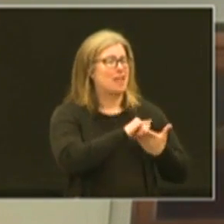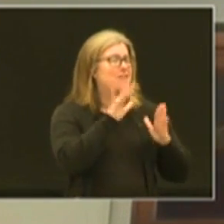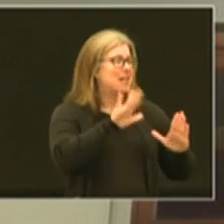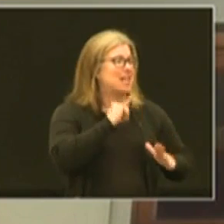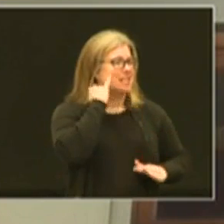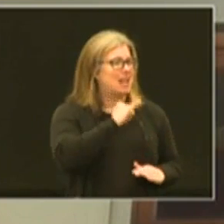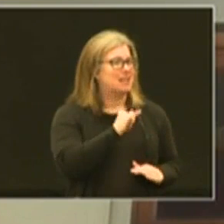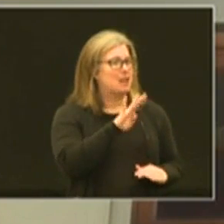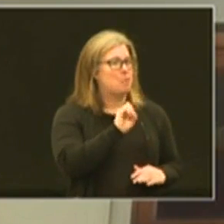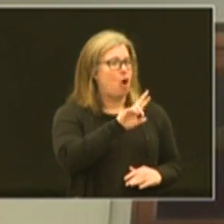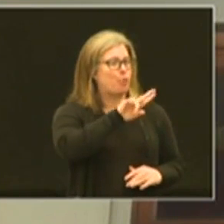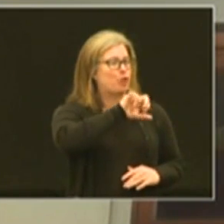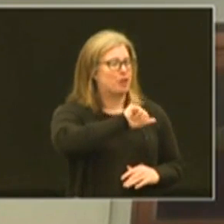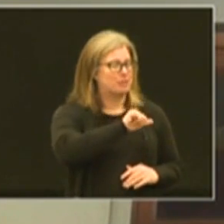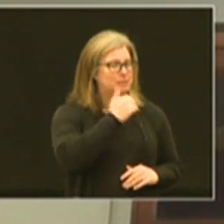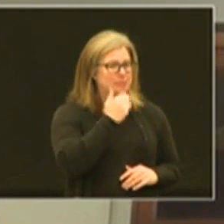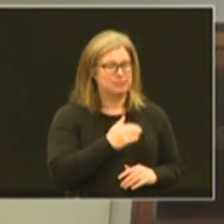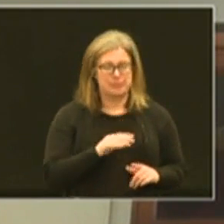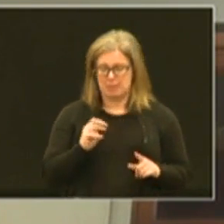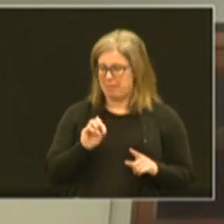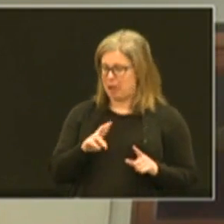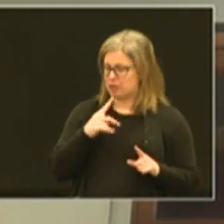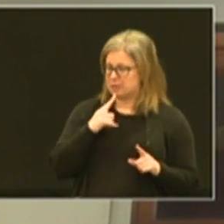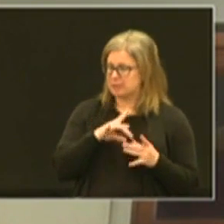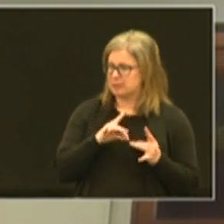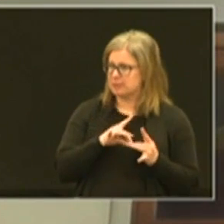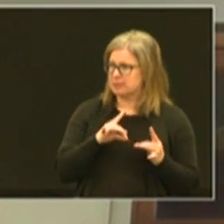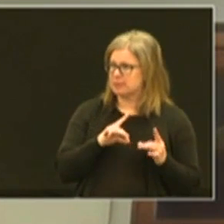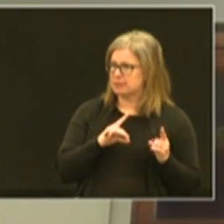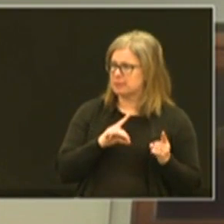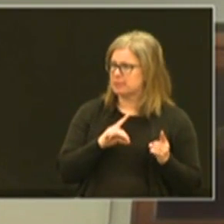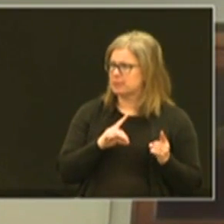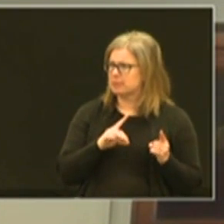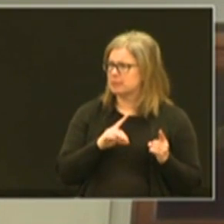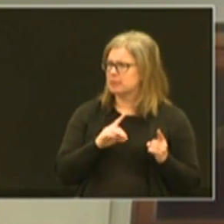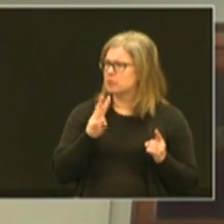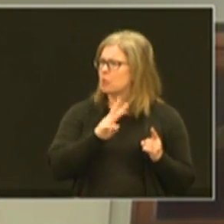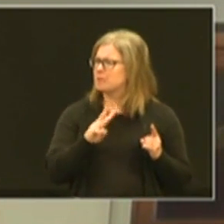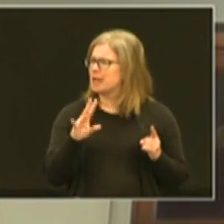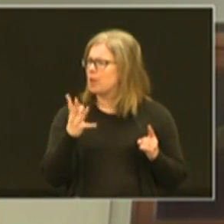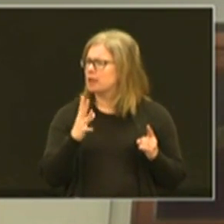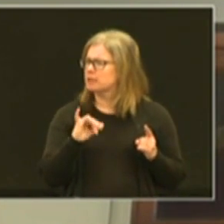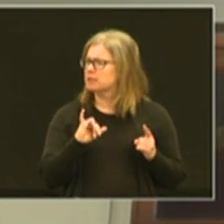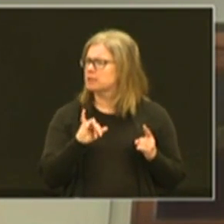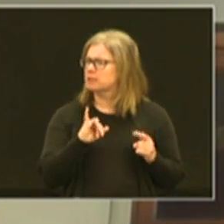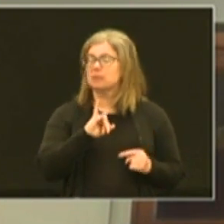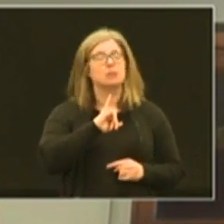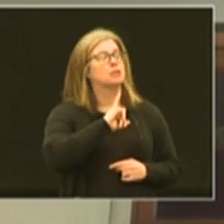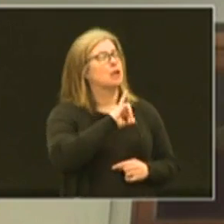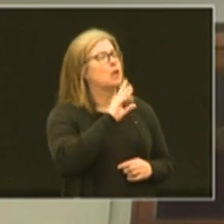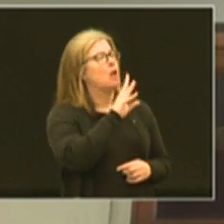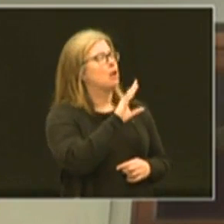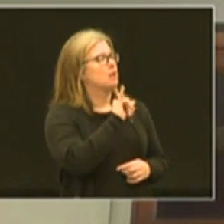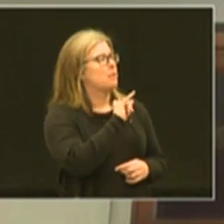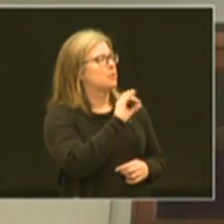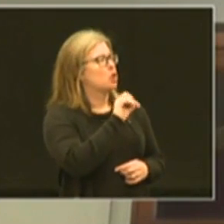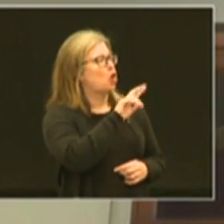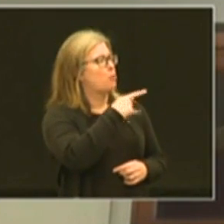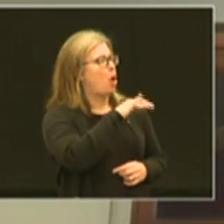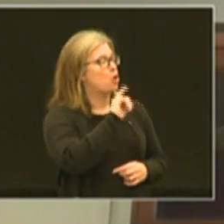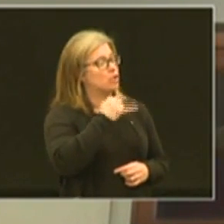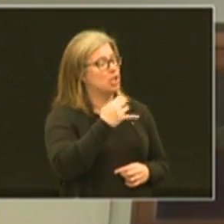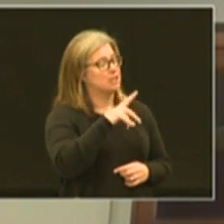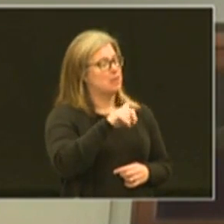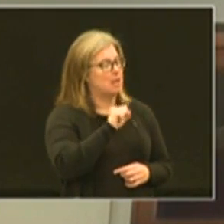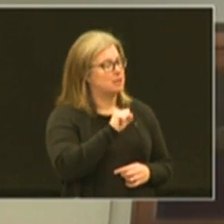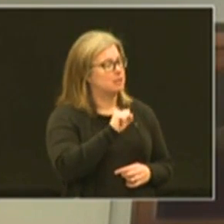fantastic idea barbara so go to what's your website is um it's uh the jcps